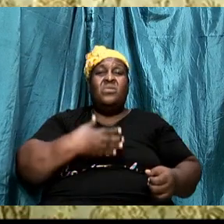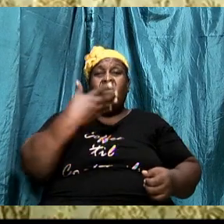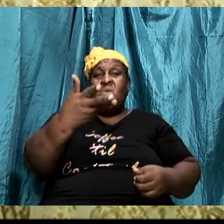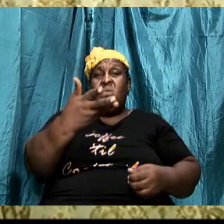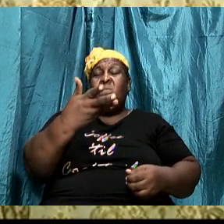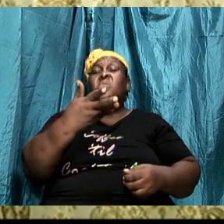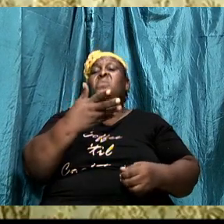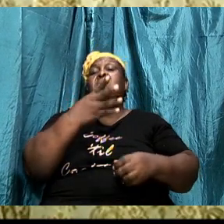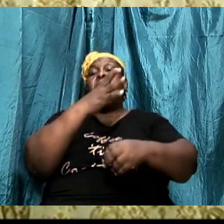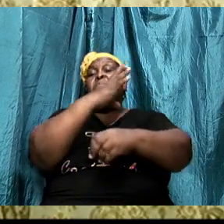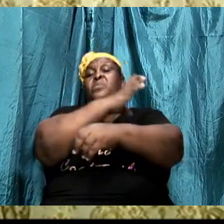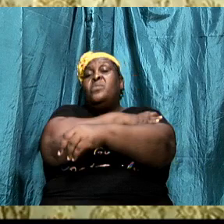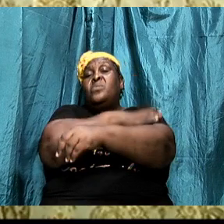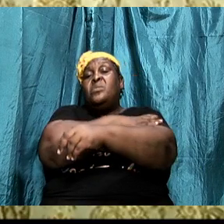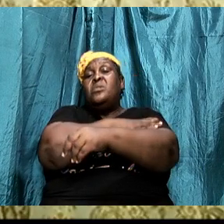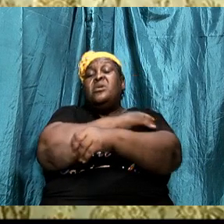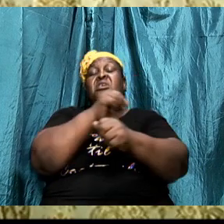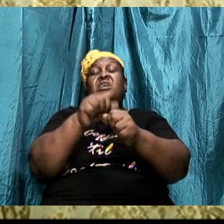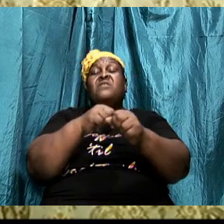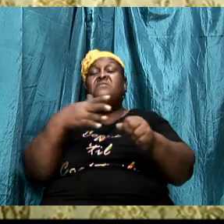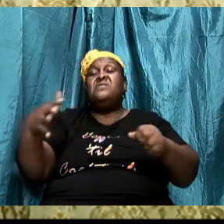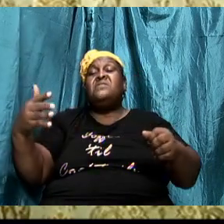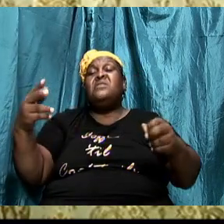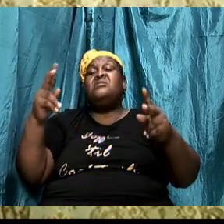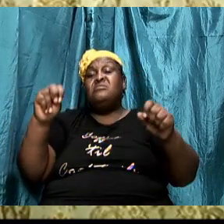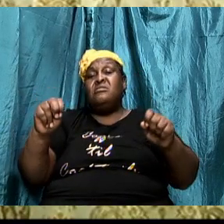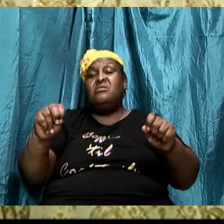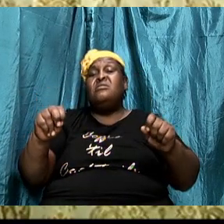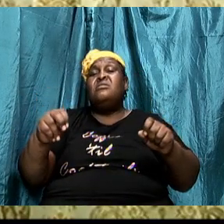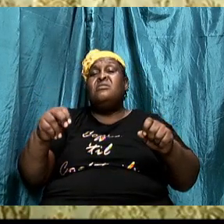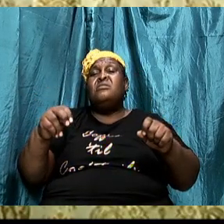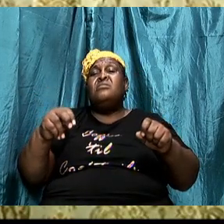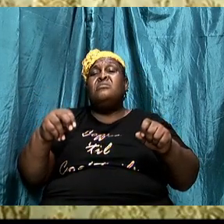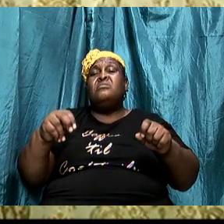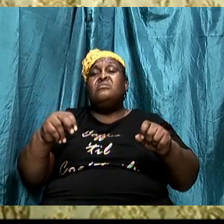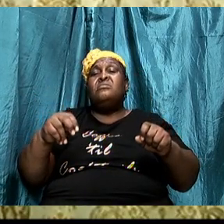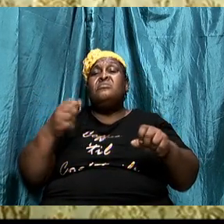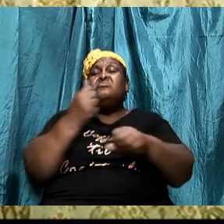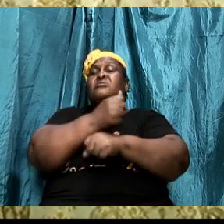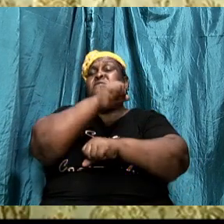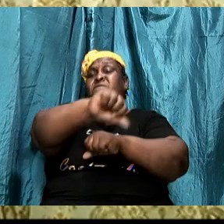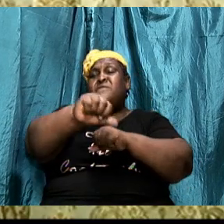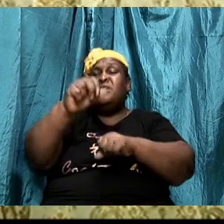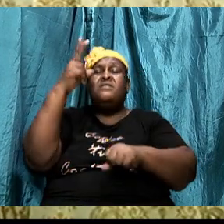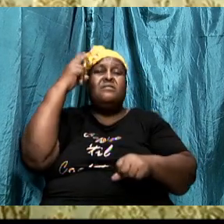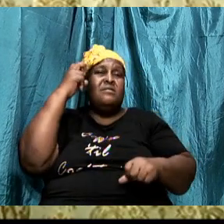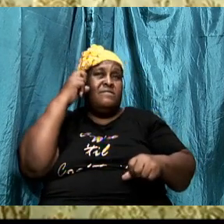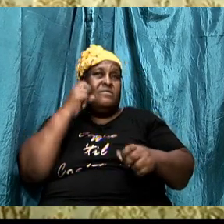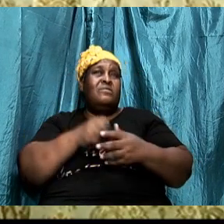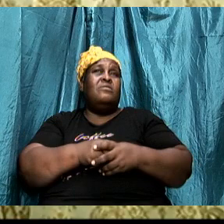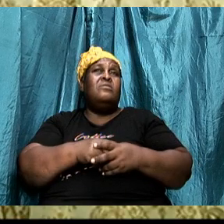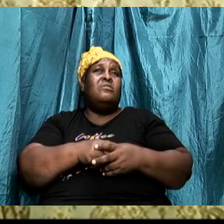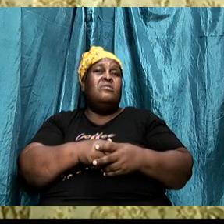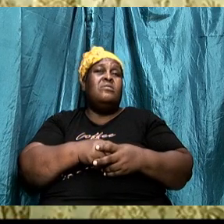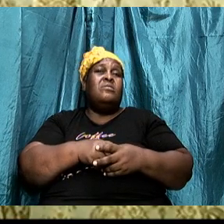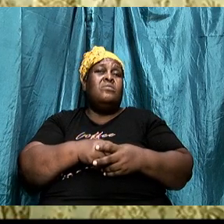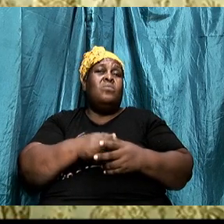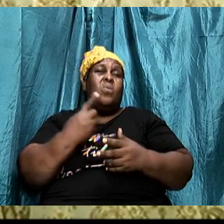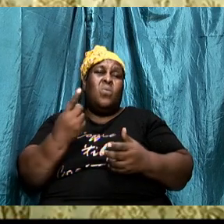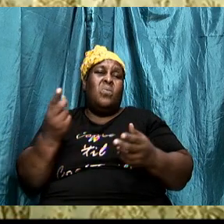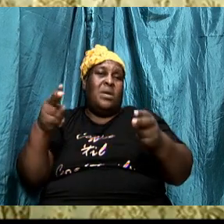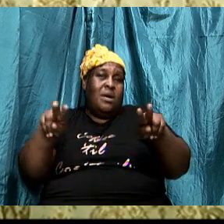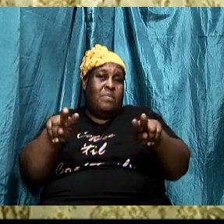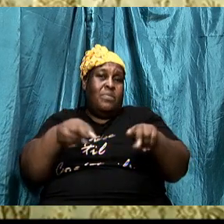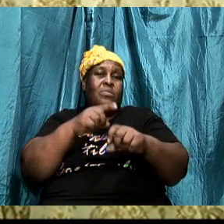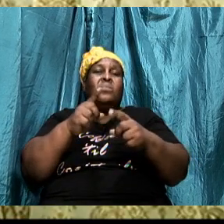that we need to overcome the adversary that it can only come to fruition when we rest